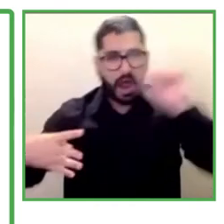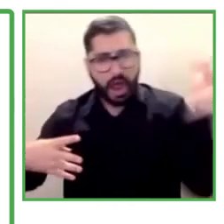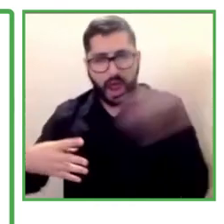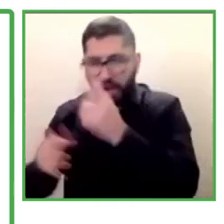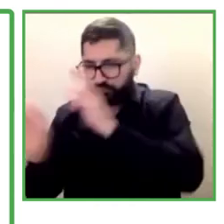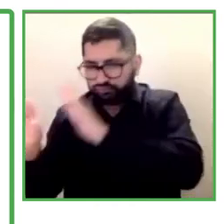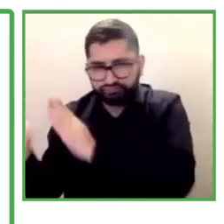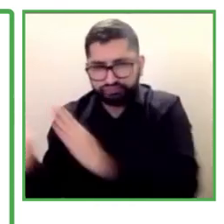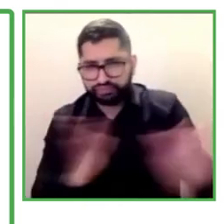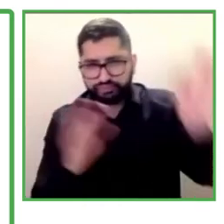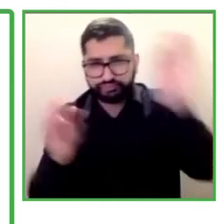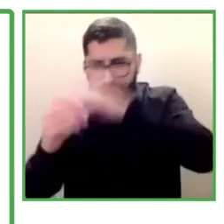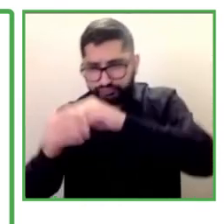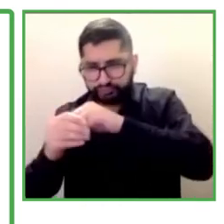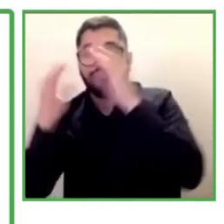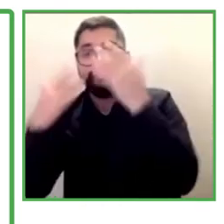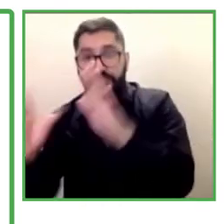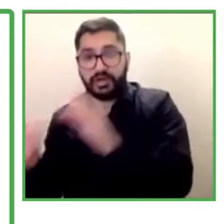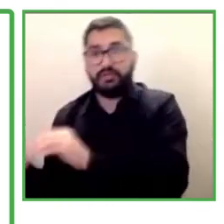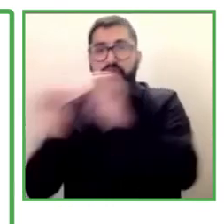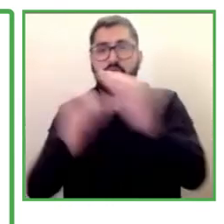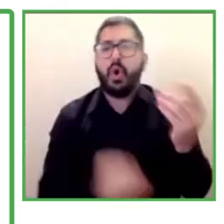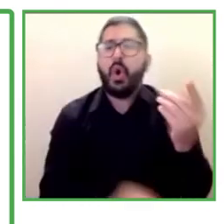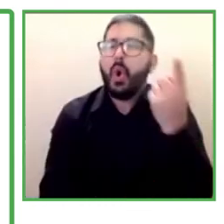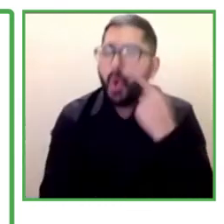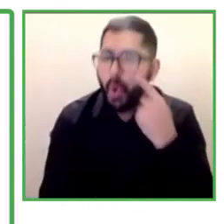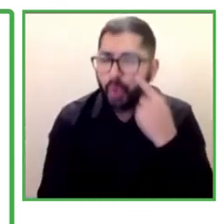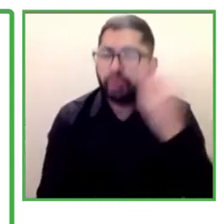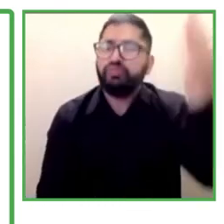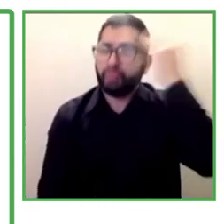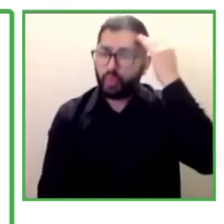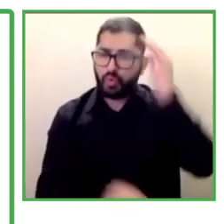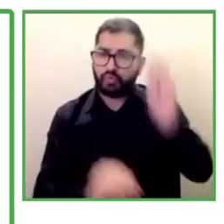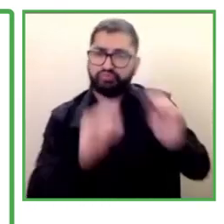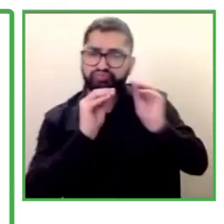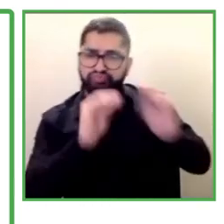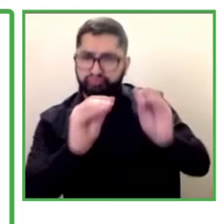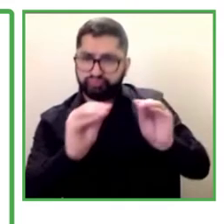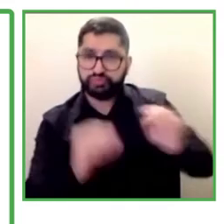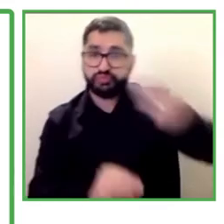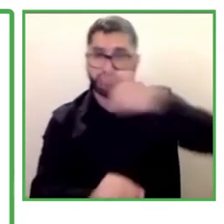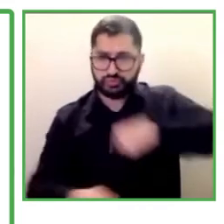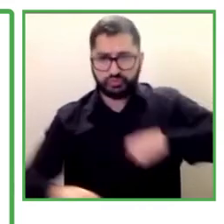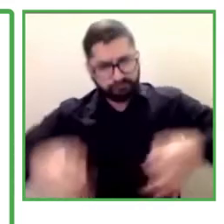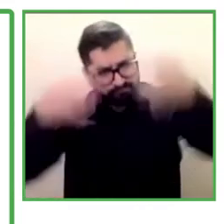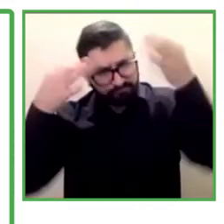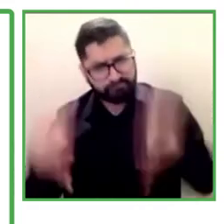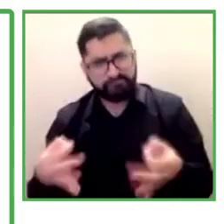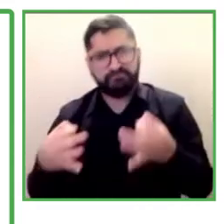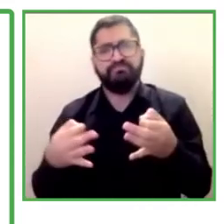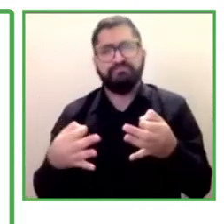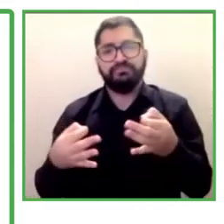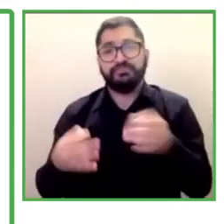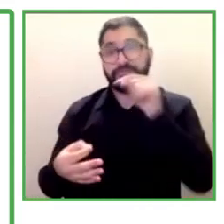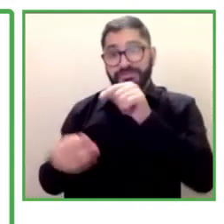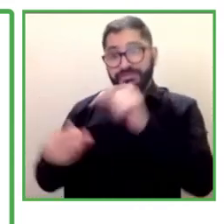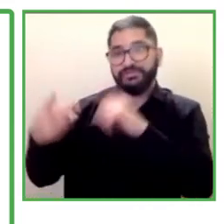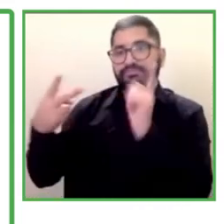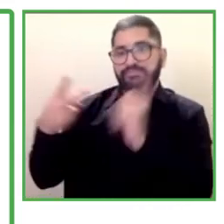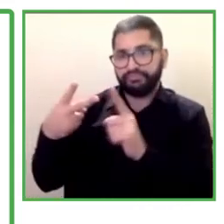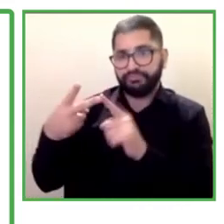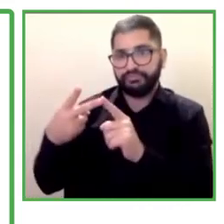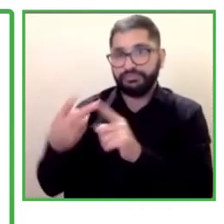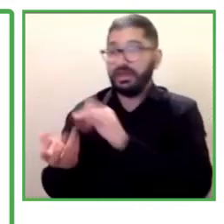has done in terms of knowledge and transference of concepts. We are very convinced that as different